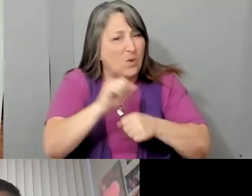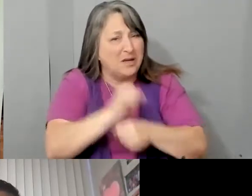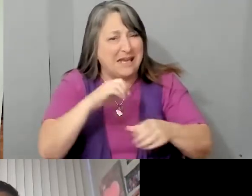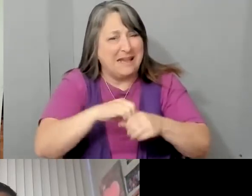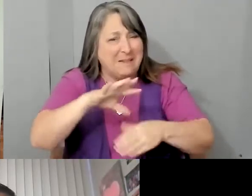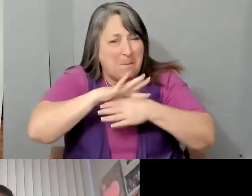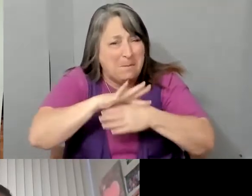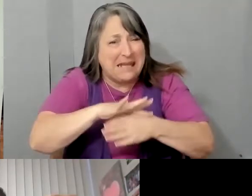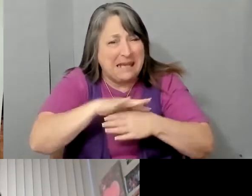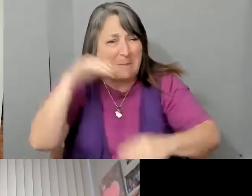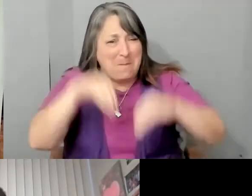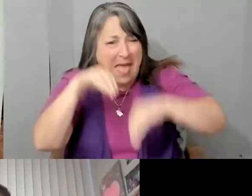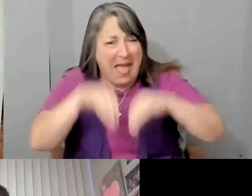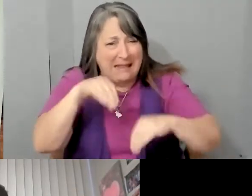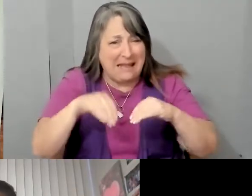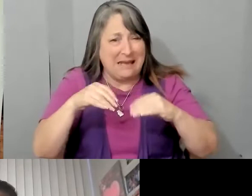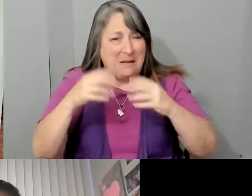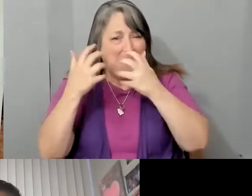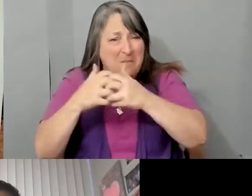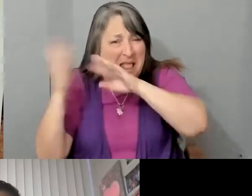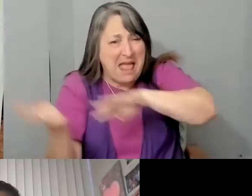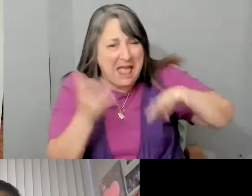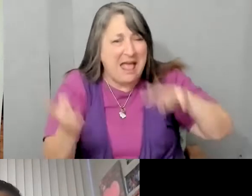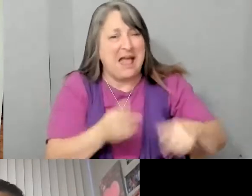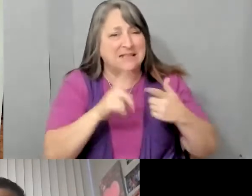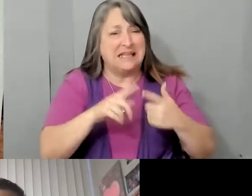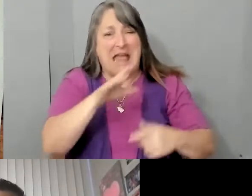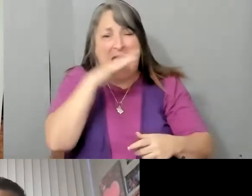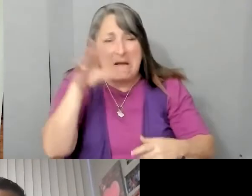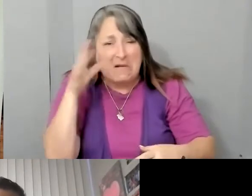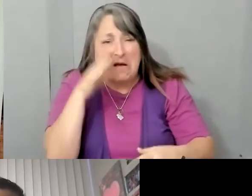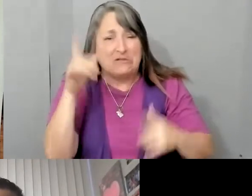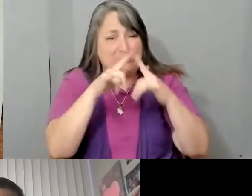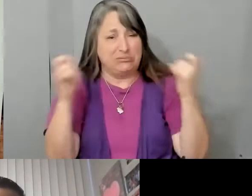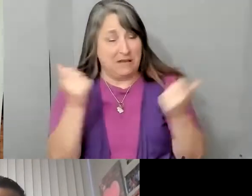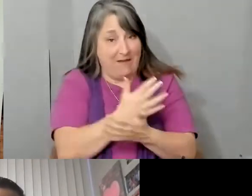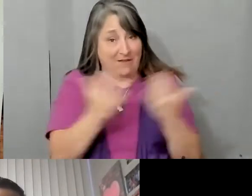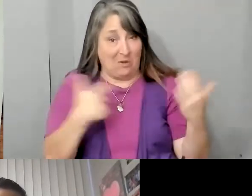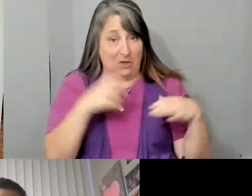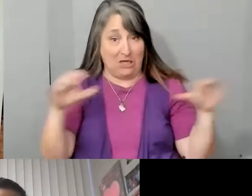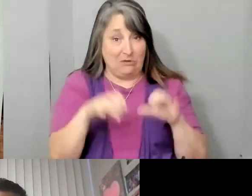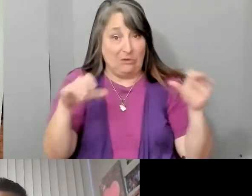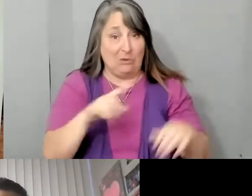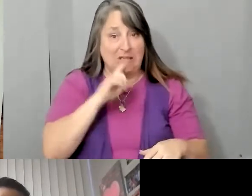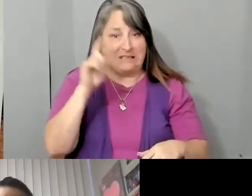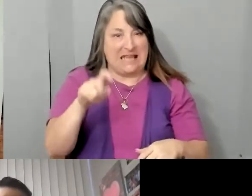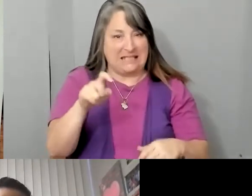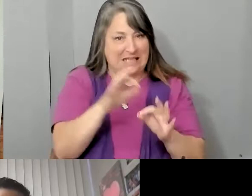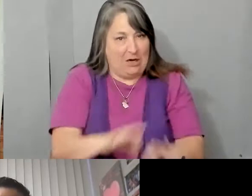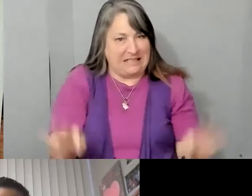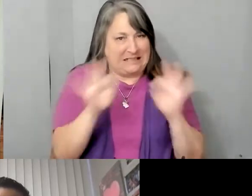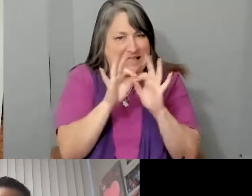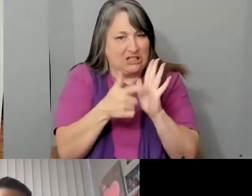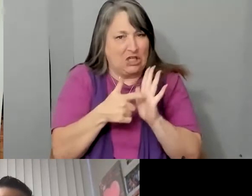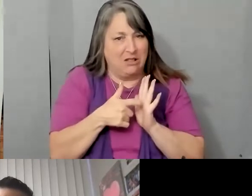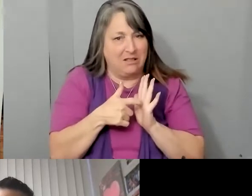agriculture, in the packing houses? Everything that we do, to us, is necessary and essential. And for us,